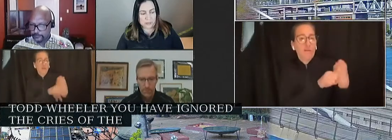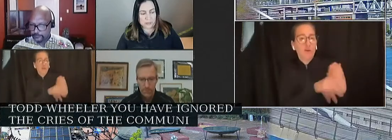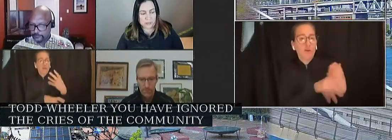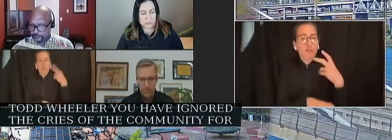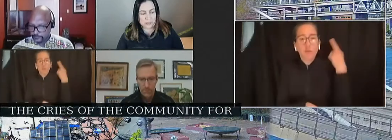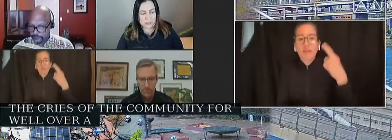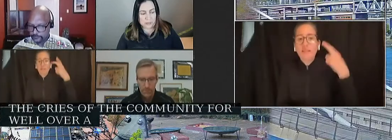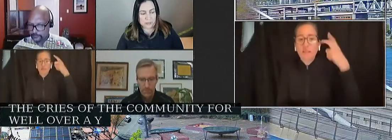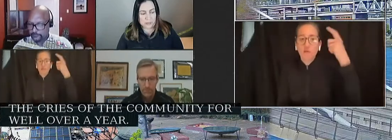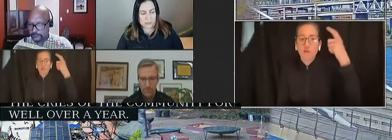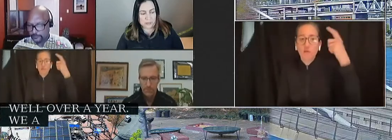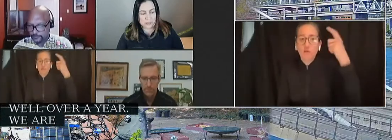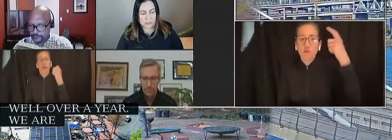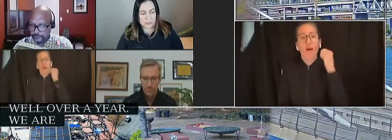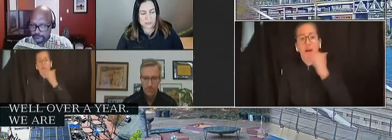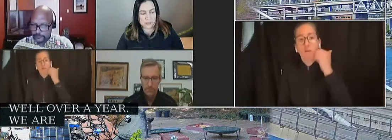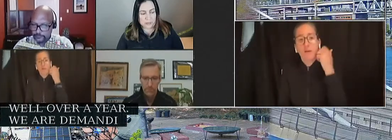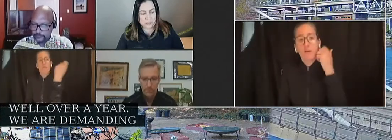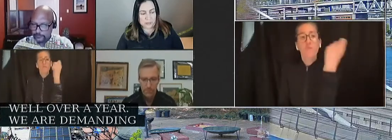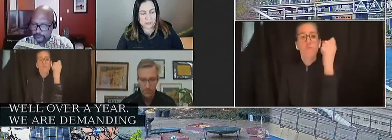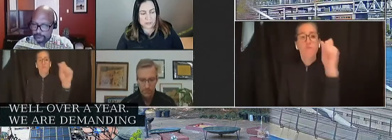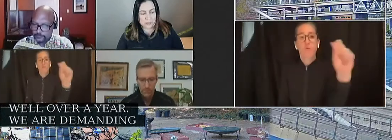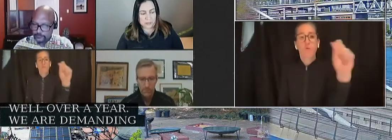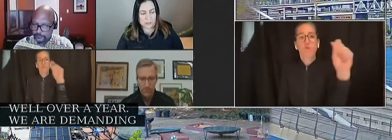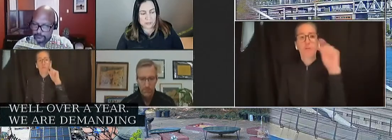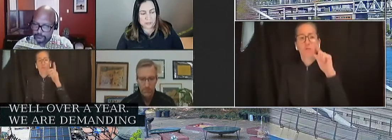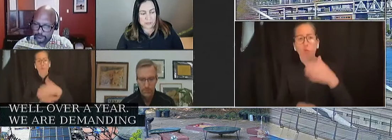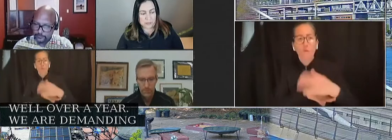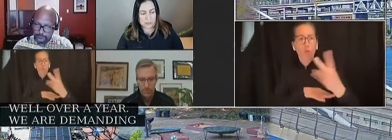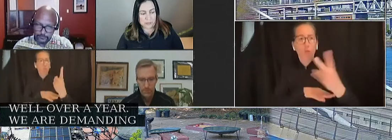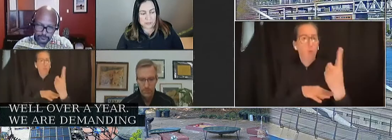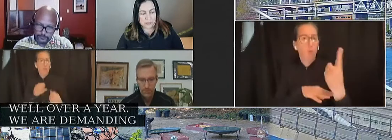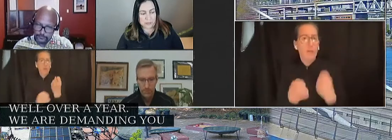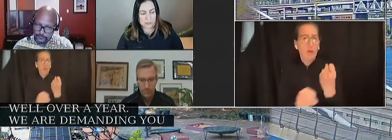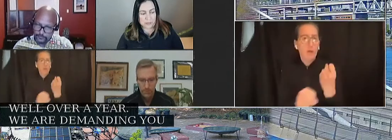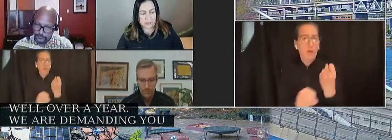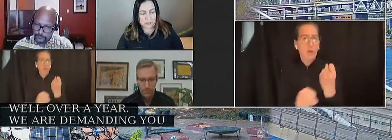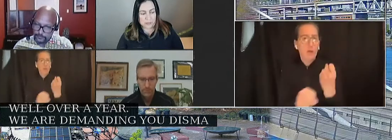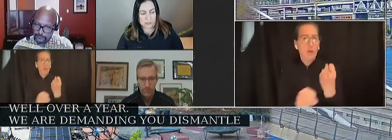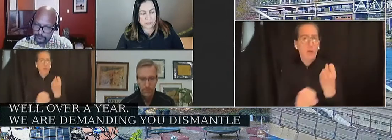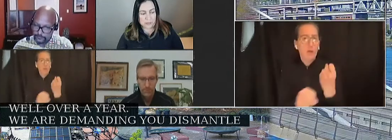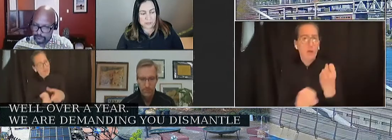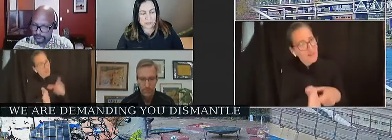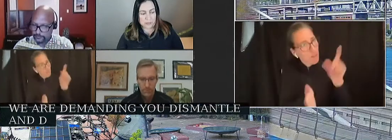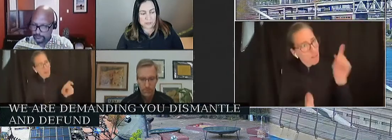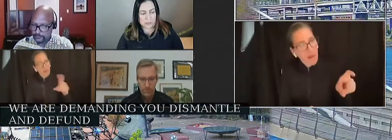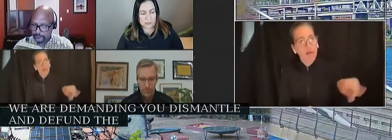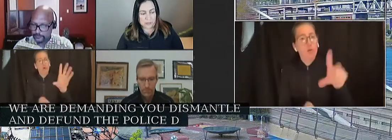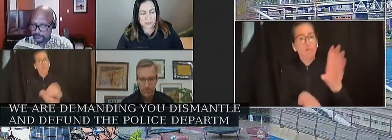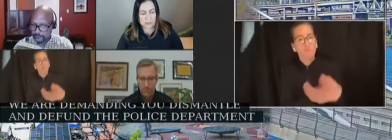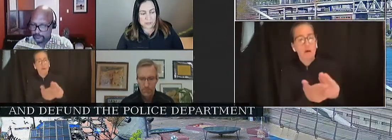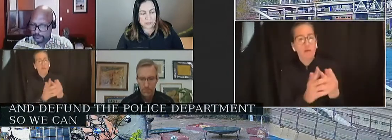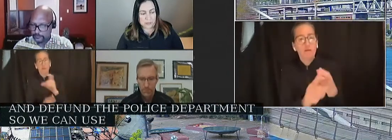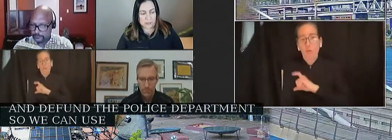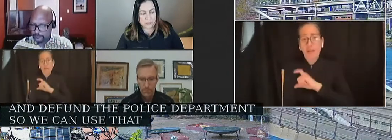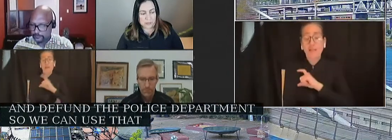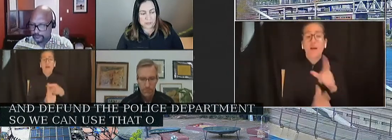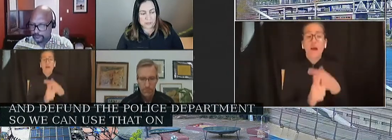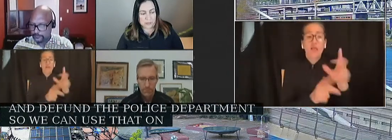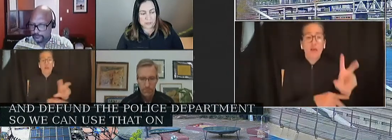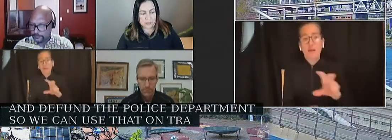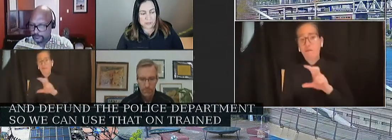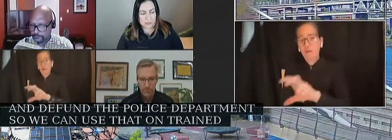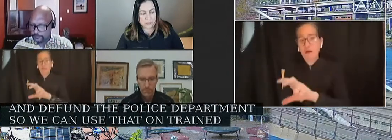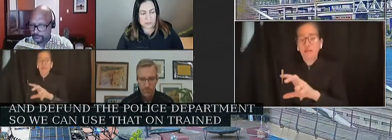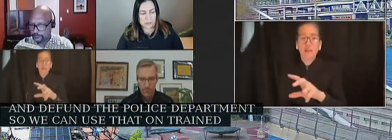We are demanding that you dismantle and defund the Portland Police Department so that we can we can use that portion of the budget on trained mental health professionals that do not